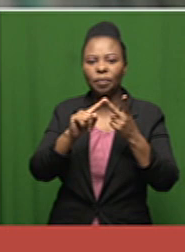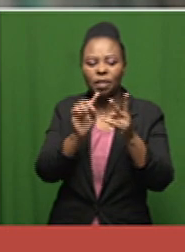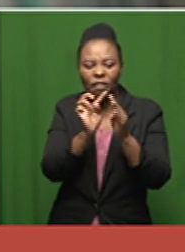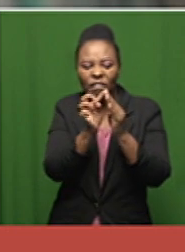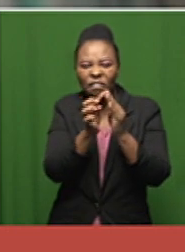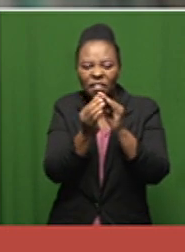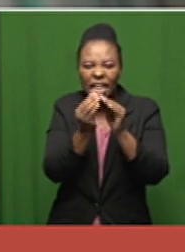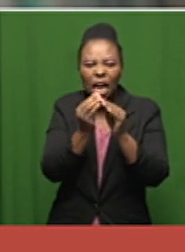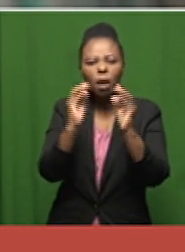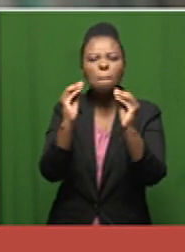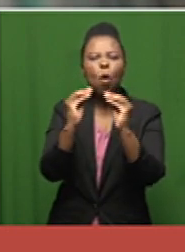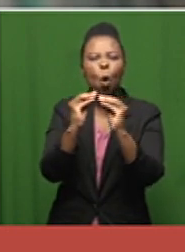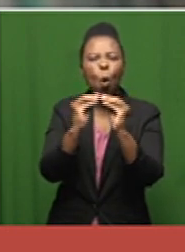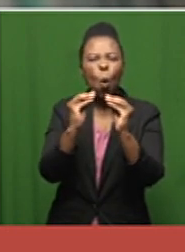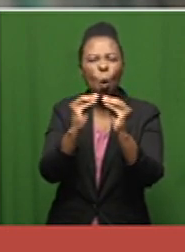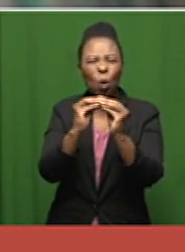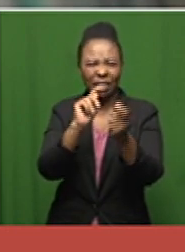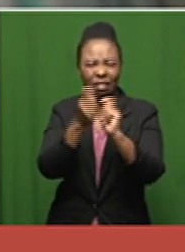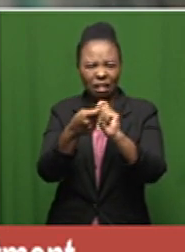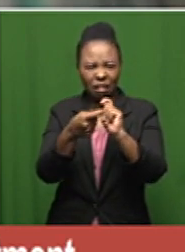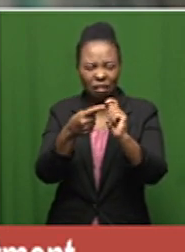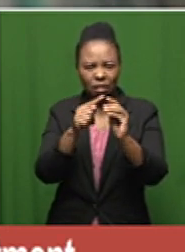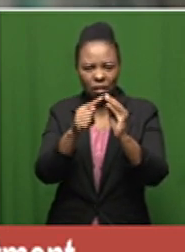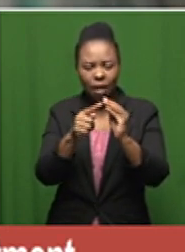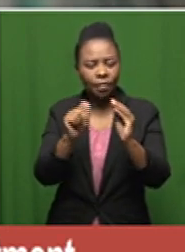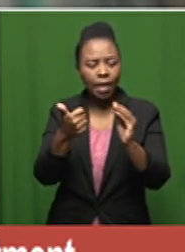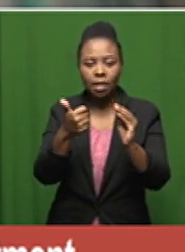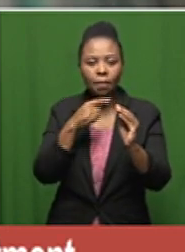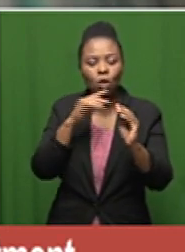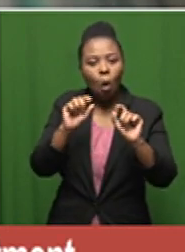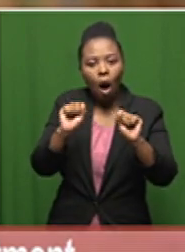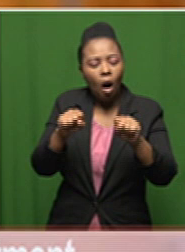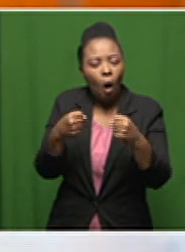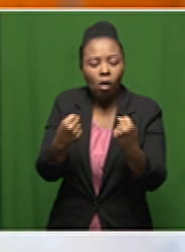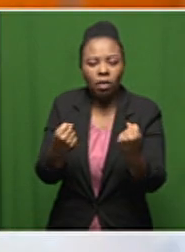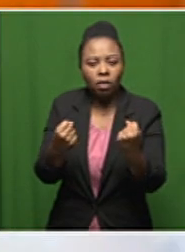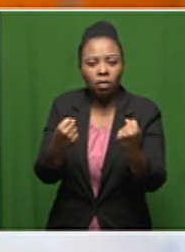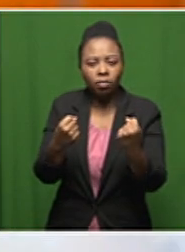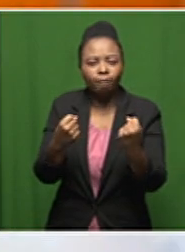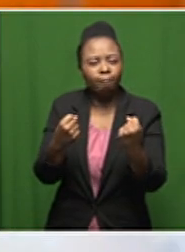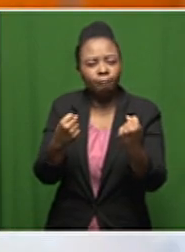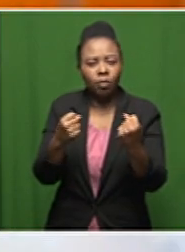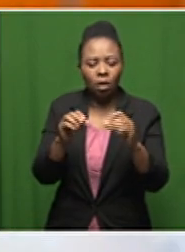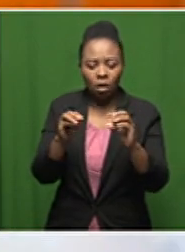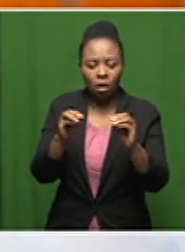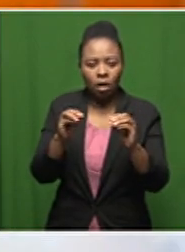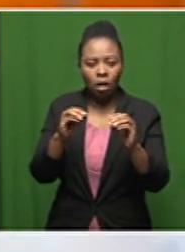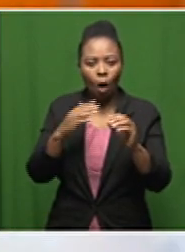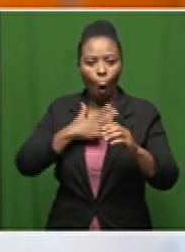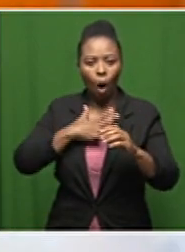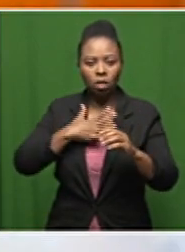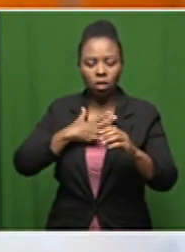fingers being unable to uh to measure or to move that oxygen